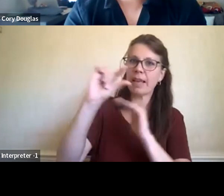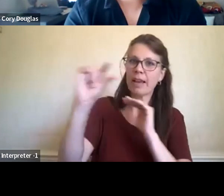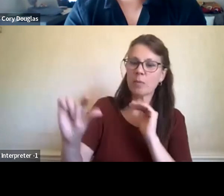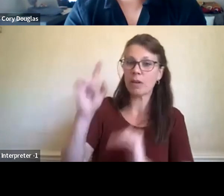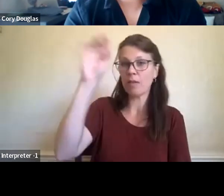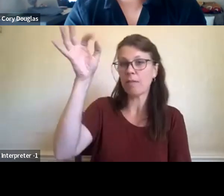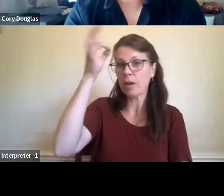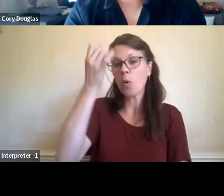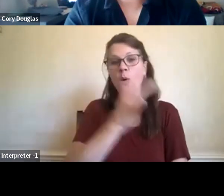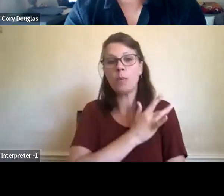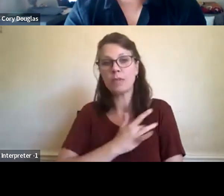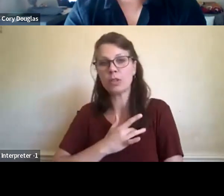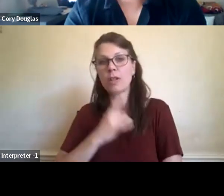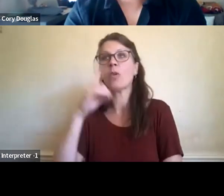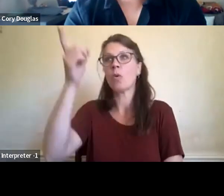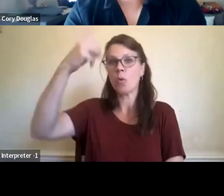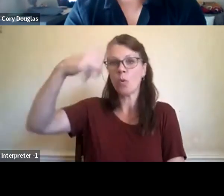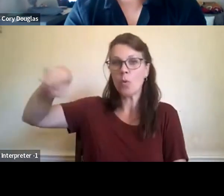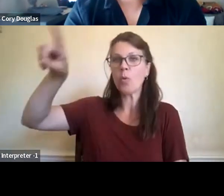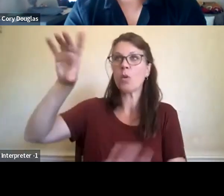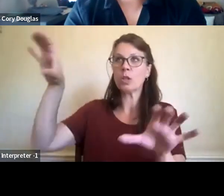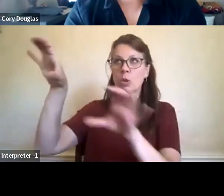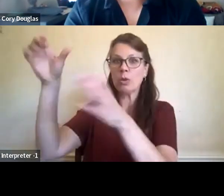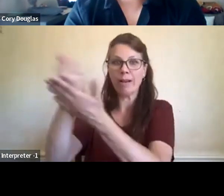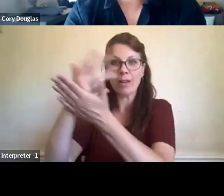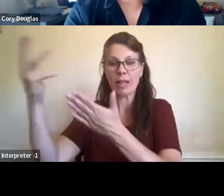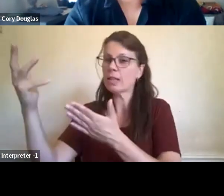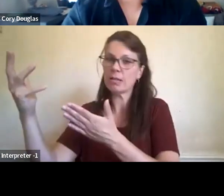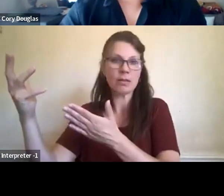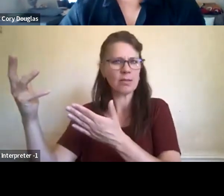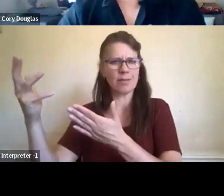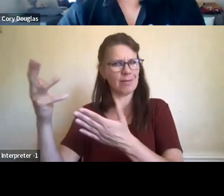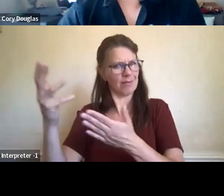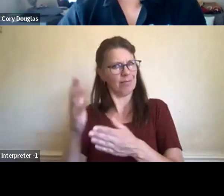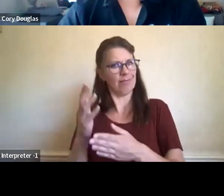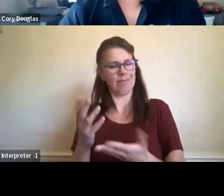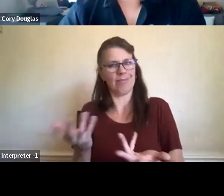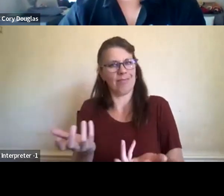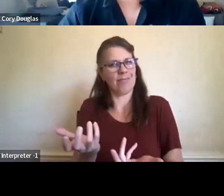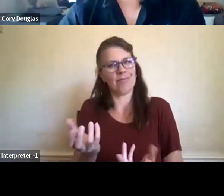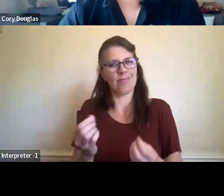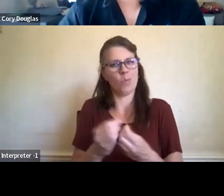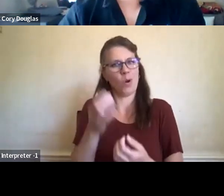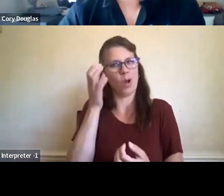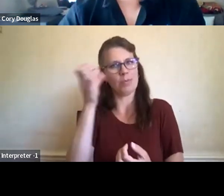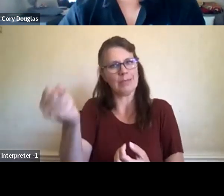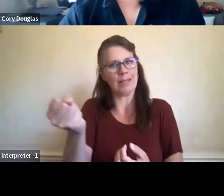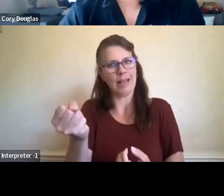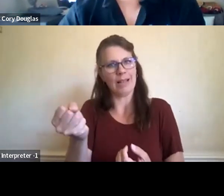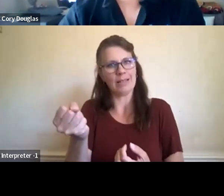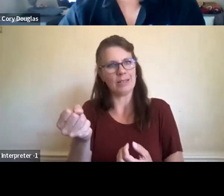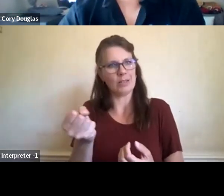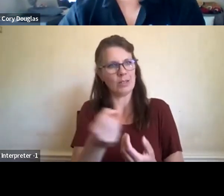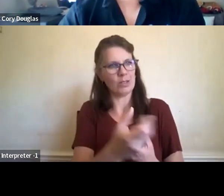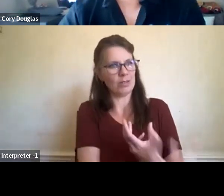agencies to do this. So it makes sense to invest in First Nations, for example, to support